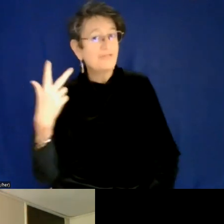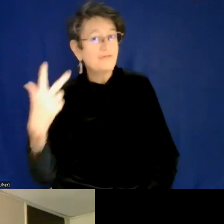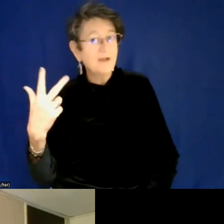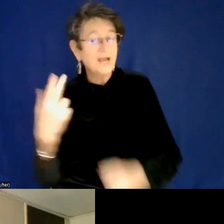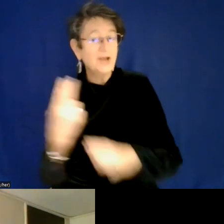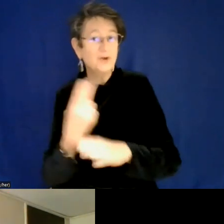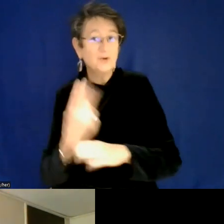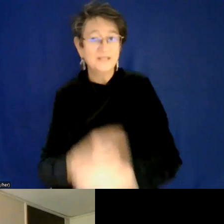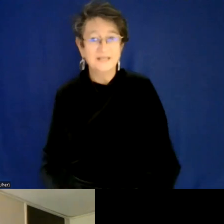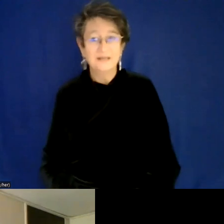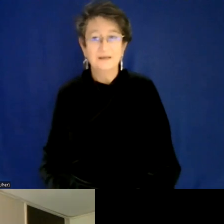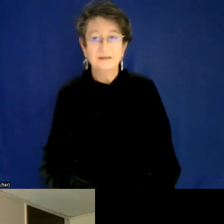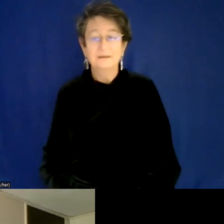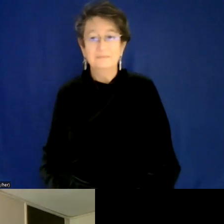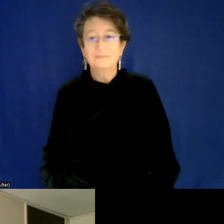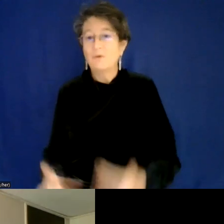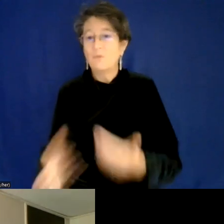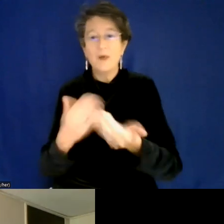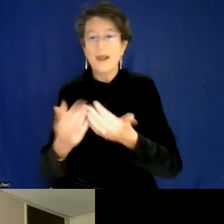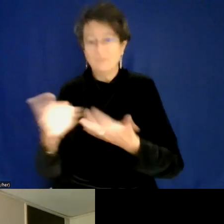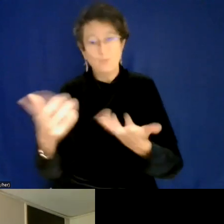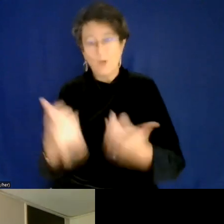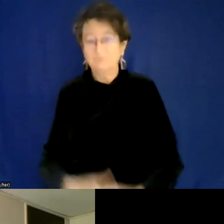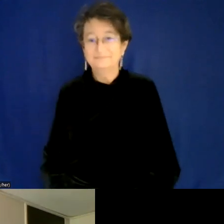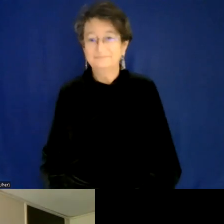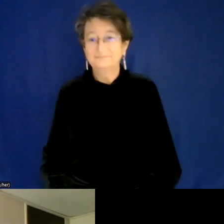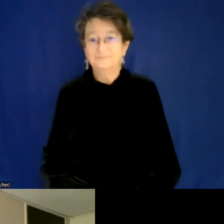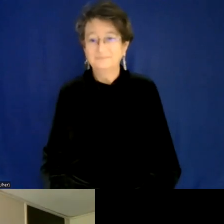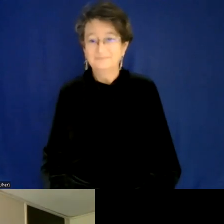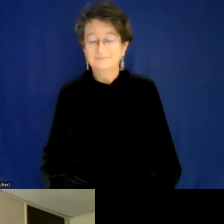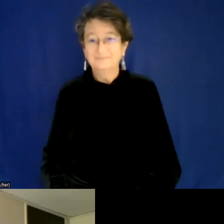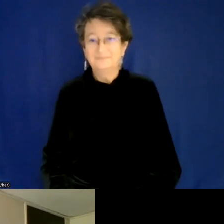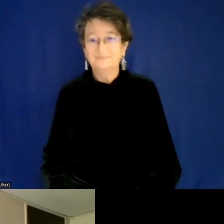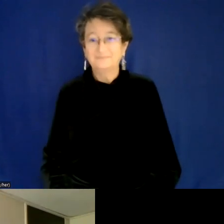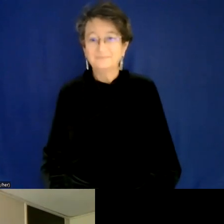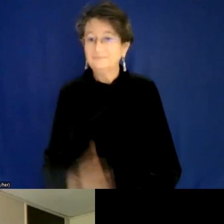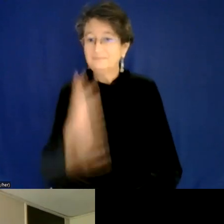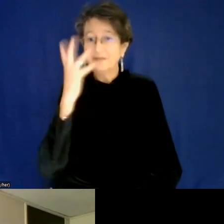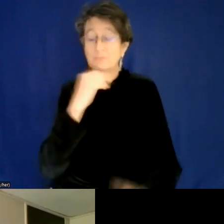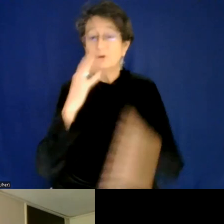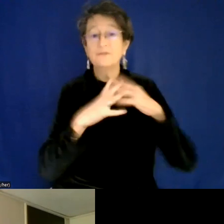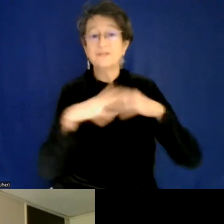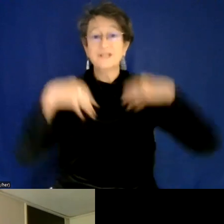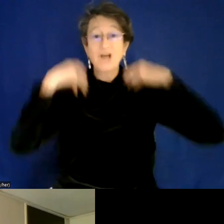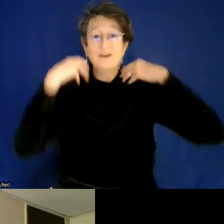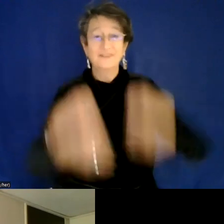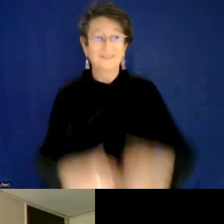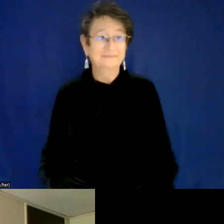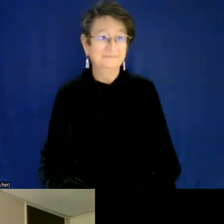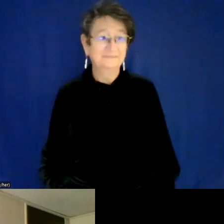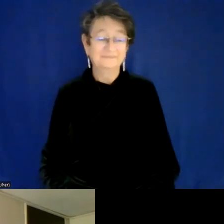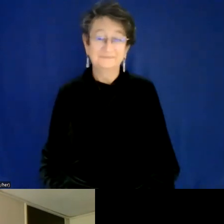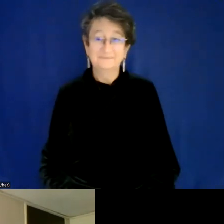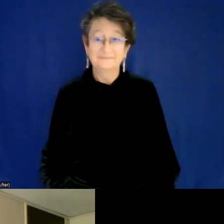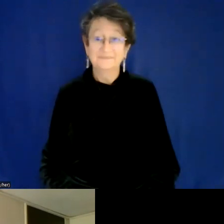you can showcase it. Yeah. Whatever, whatever's easiest for you, Blair, beautiful scarf. So, um, that scarf